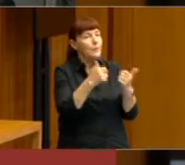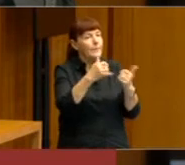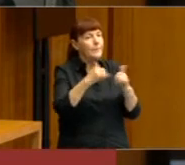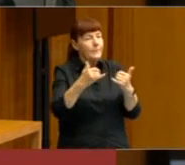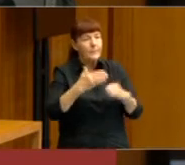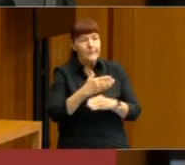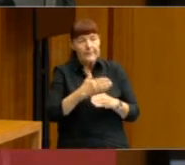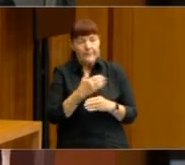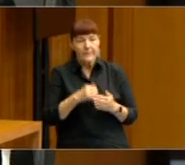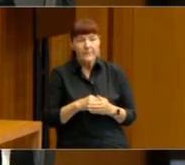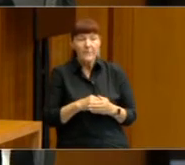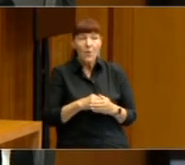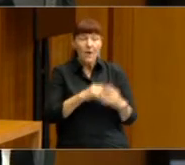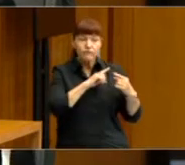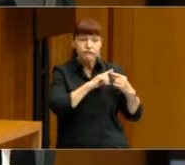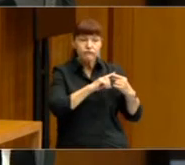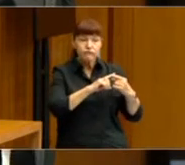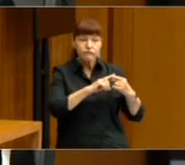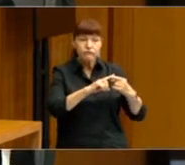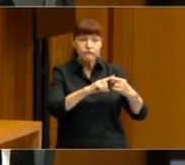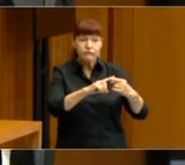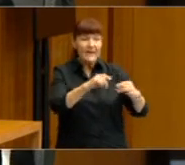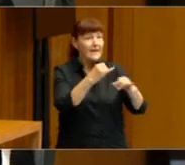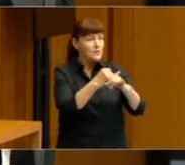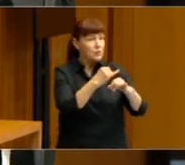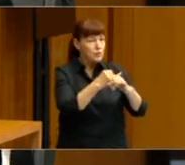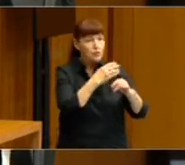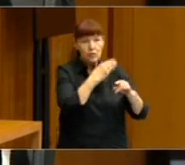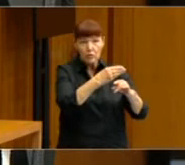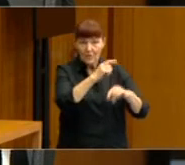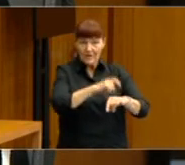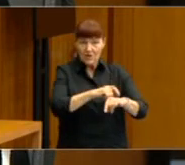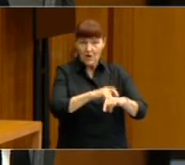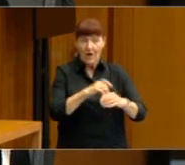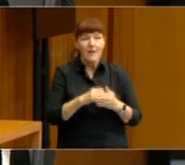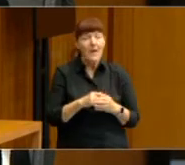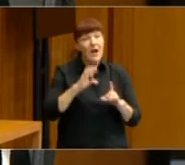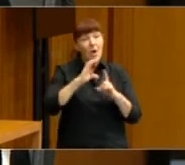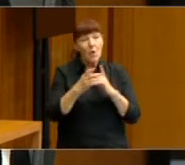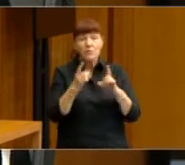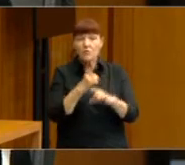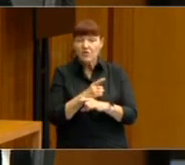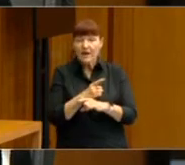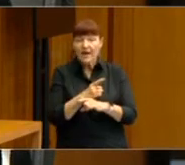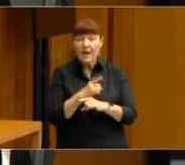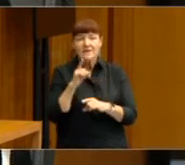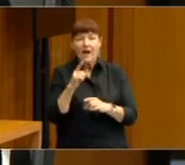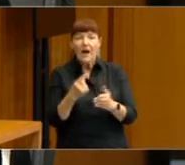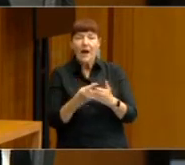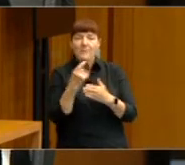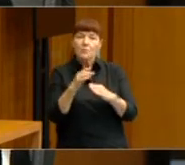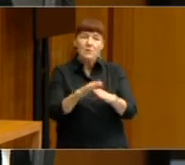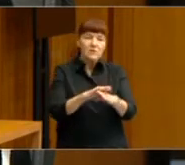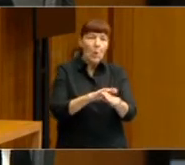stable institutions over this time. So that can't explain what has happened. And cultural change is something that tends to happen more